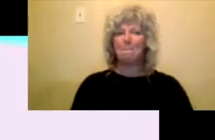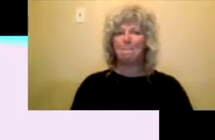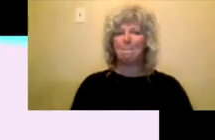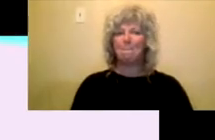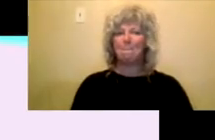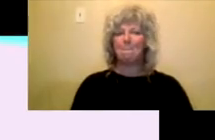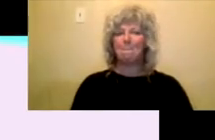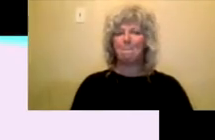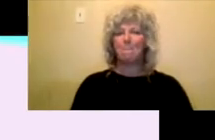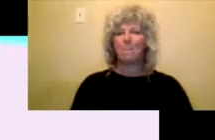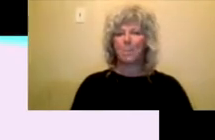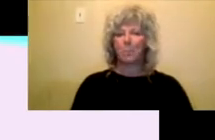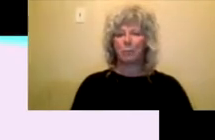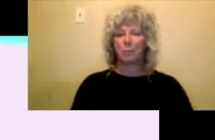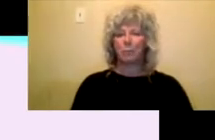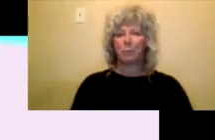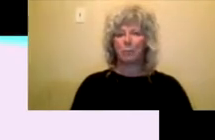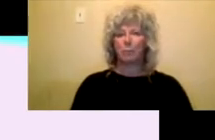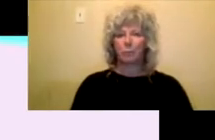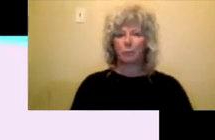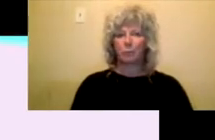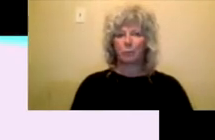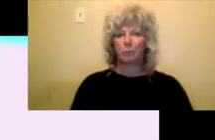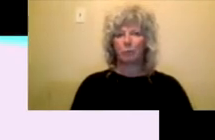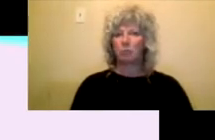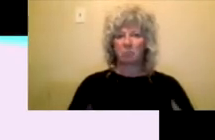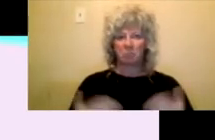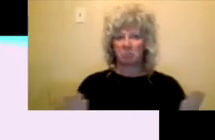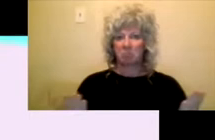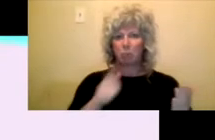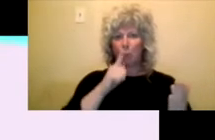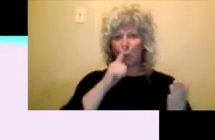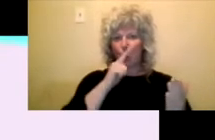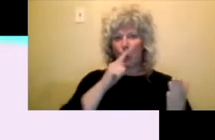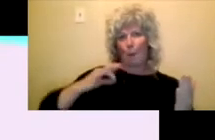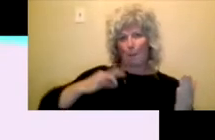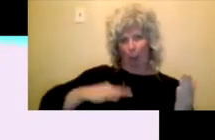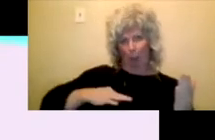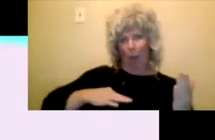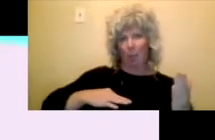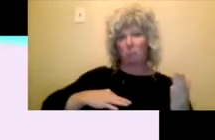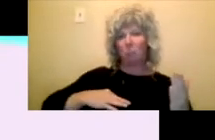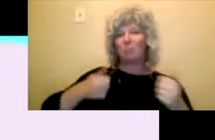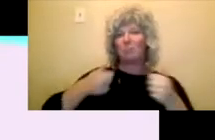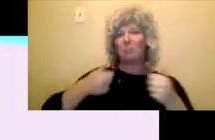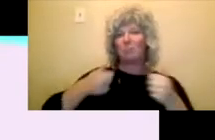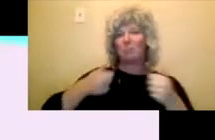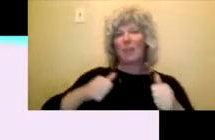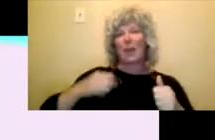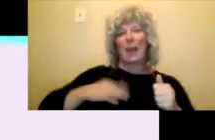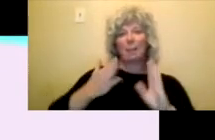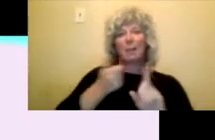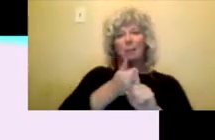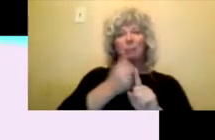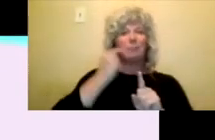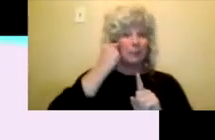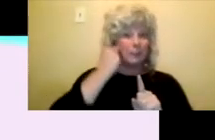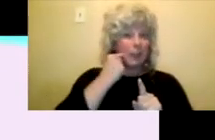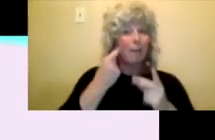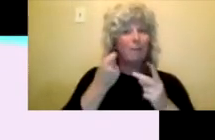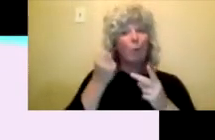There we go. So who is eligible applicants who are deaf or identify as having a disability